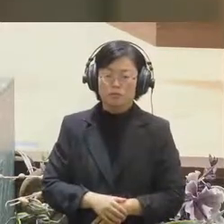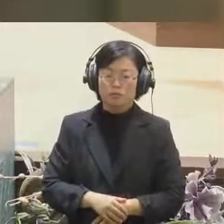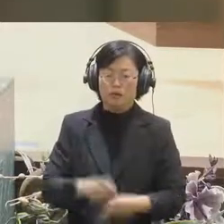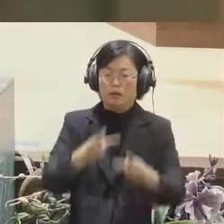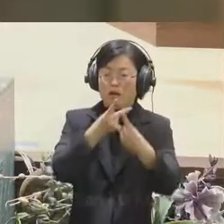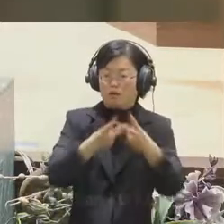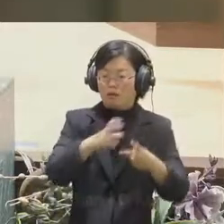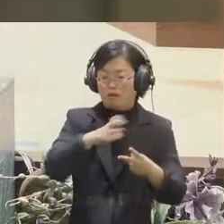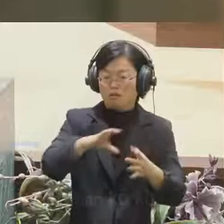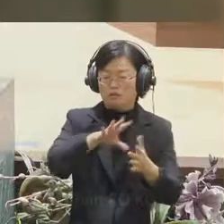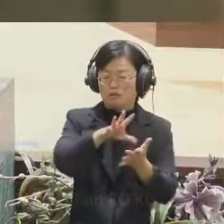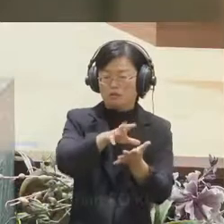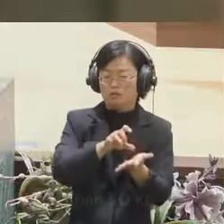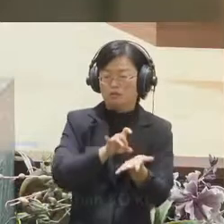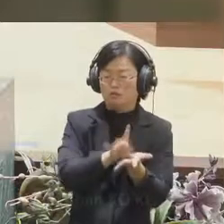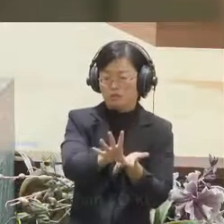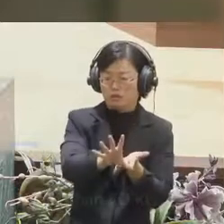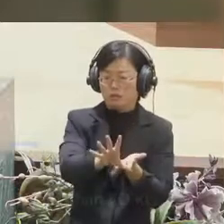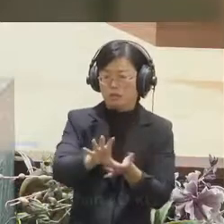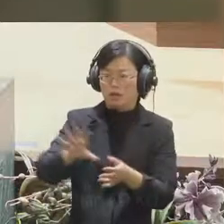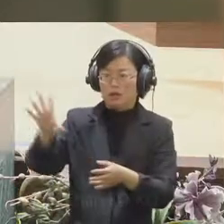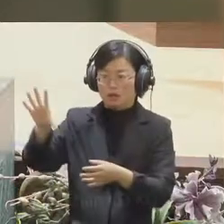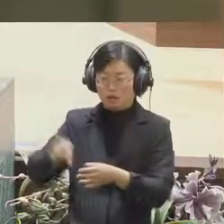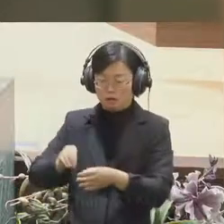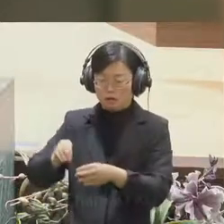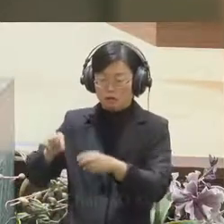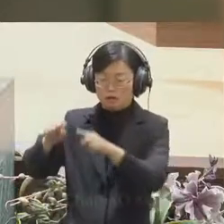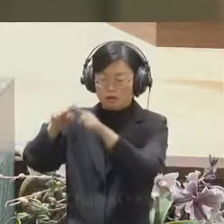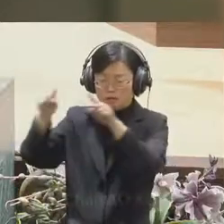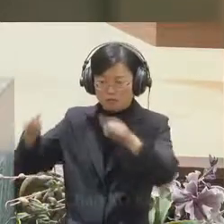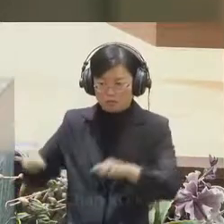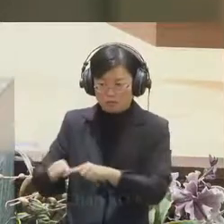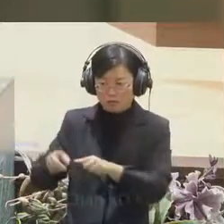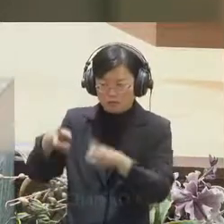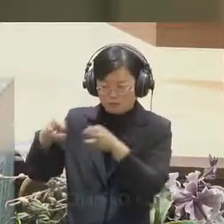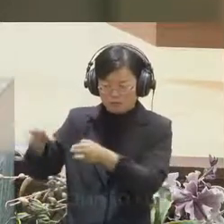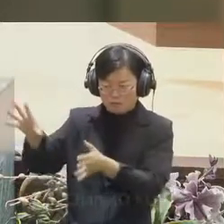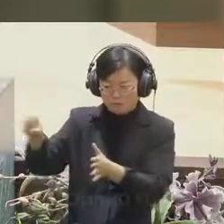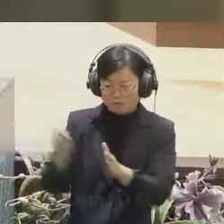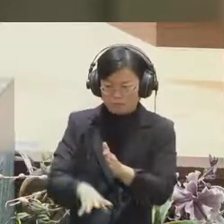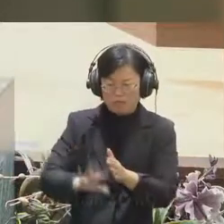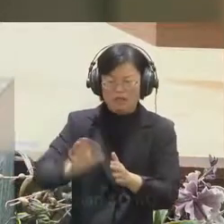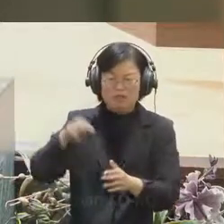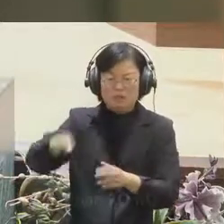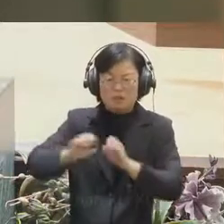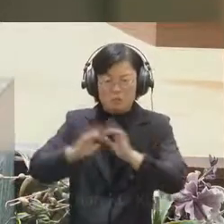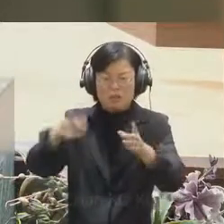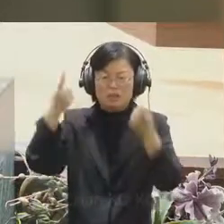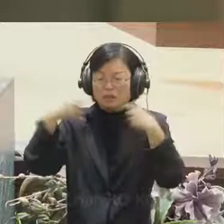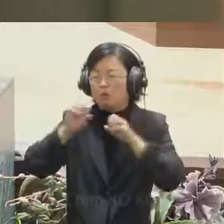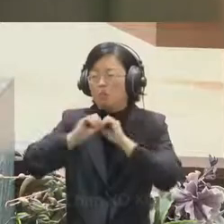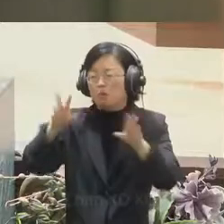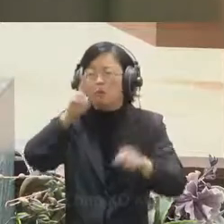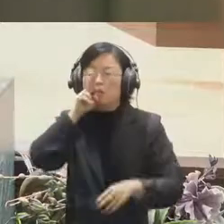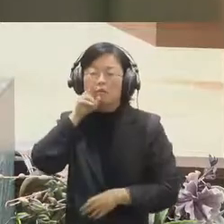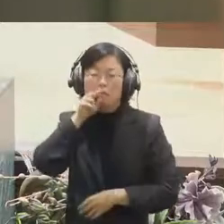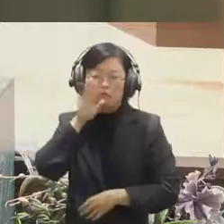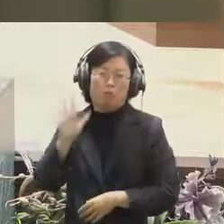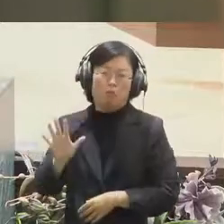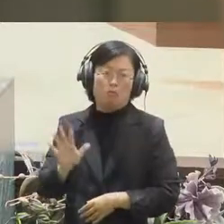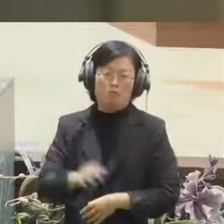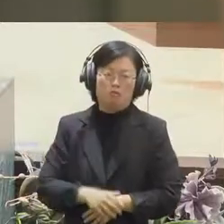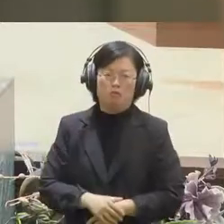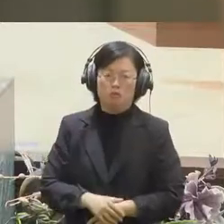the error rate could be high if everyone worked from the different devices and with the different formats.